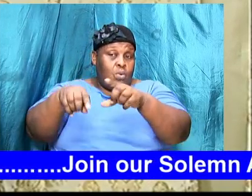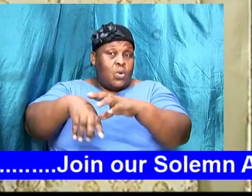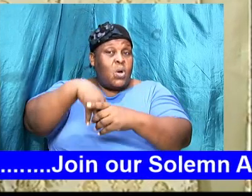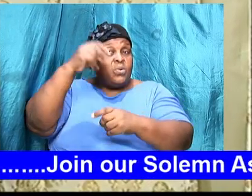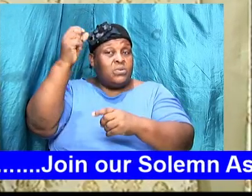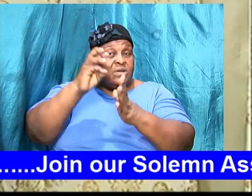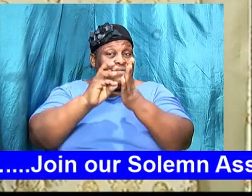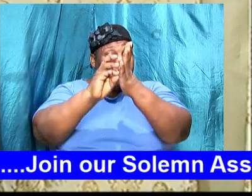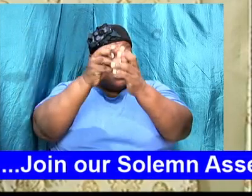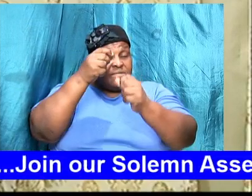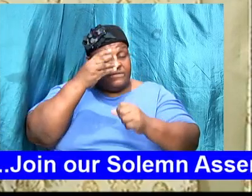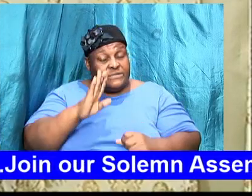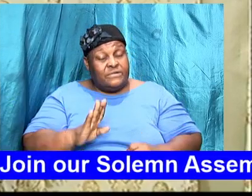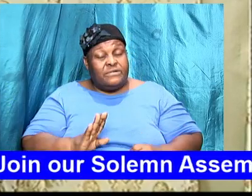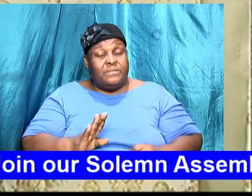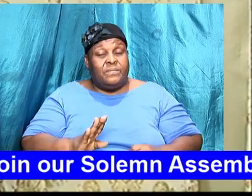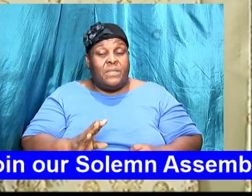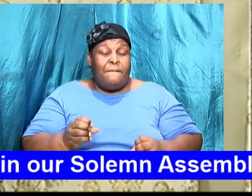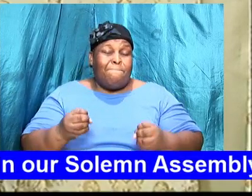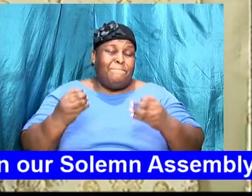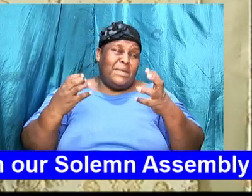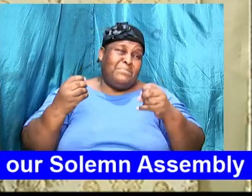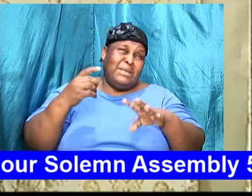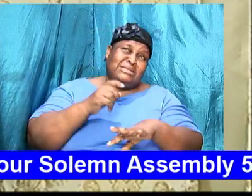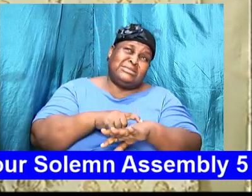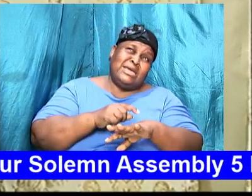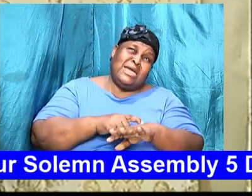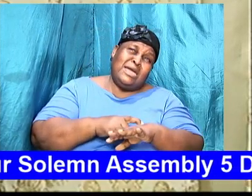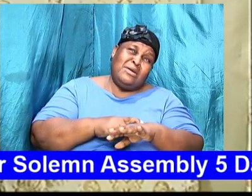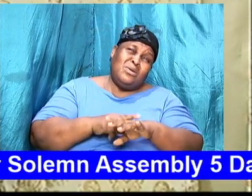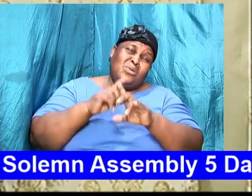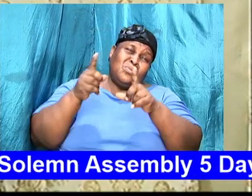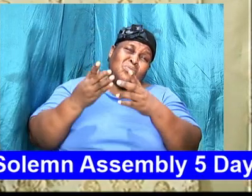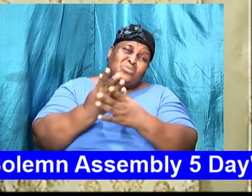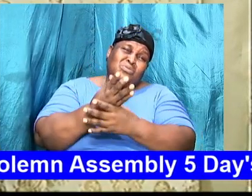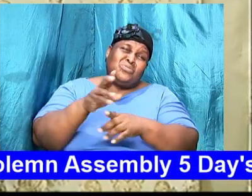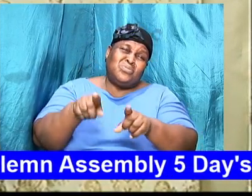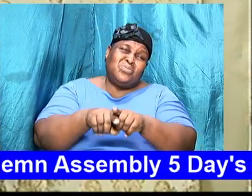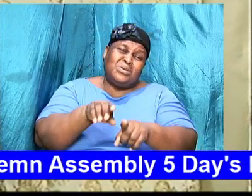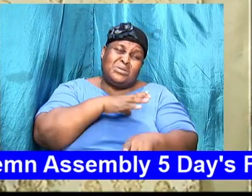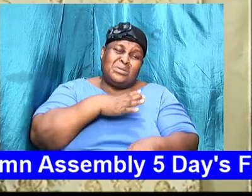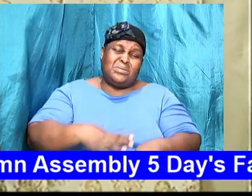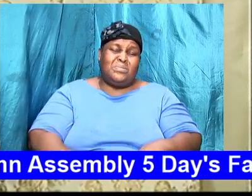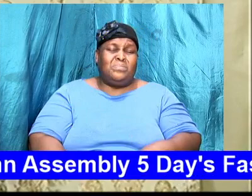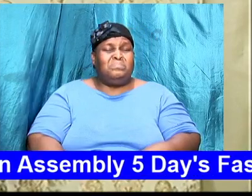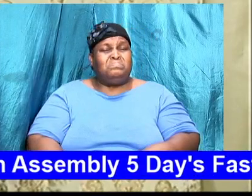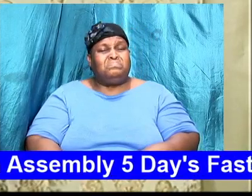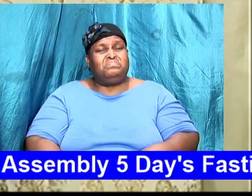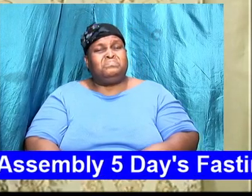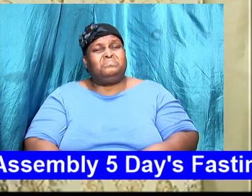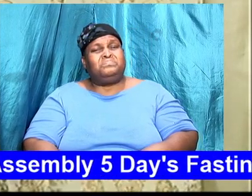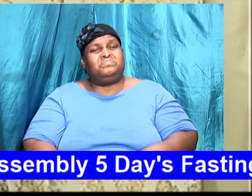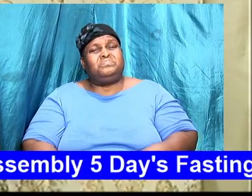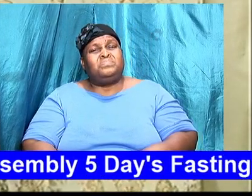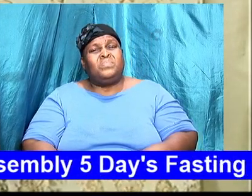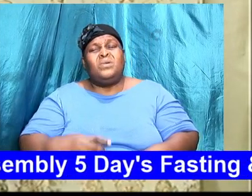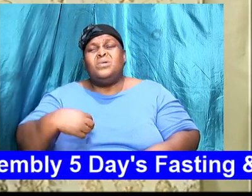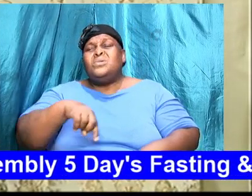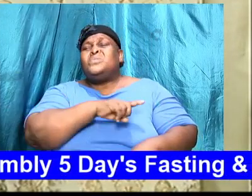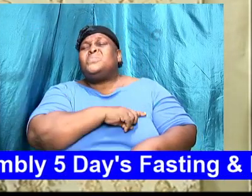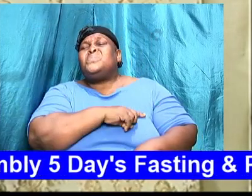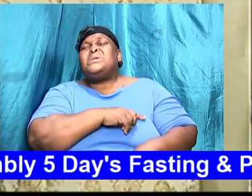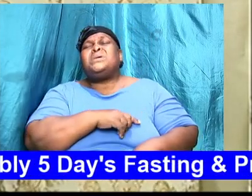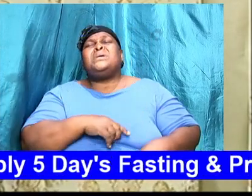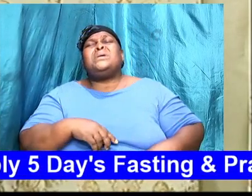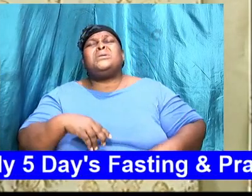we go through as Christians, a lot of things that we bear as Christians, we bear because